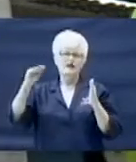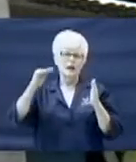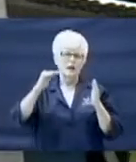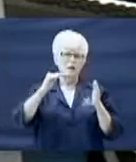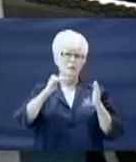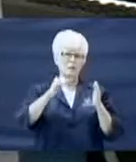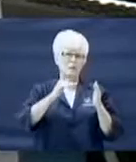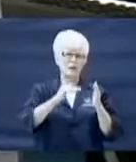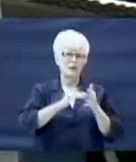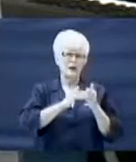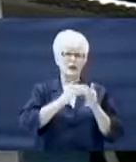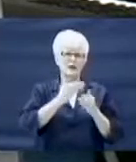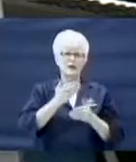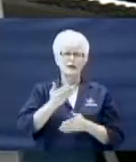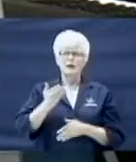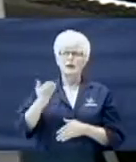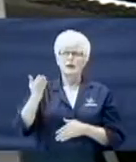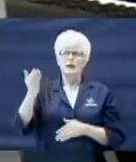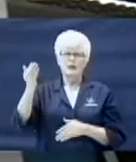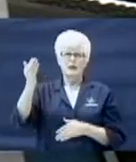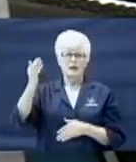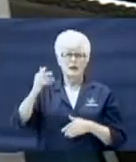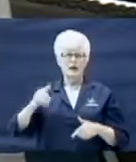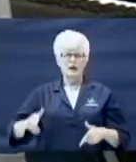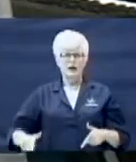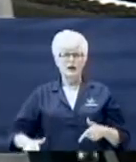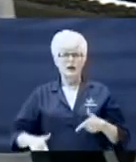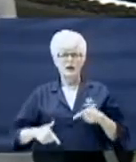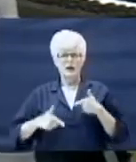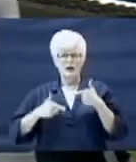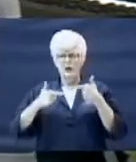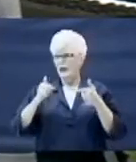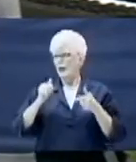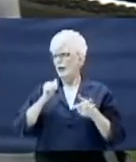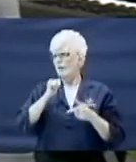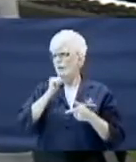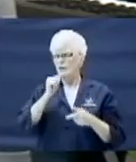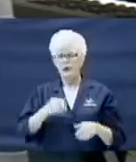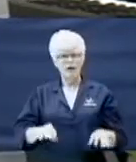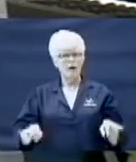A vessel unworthy,